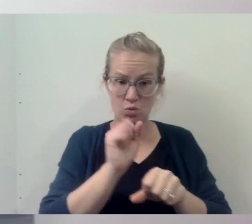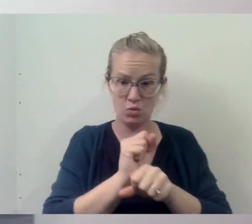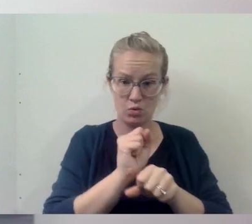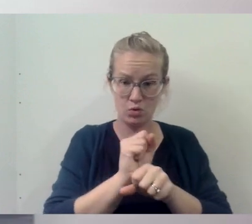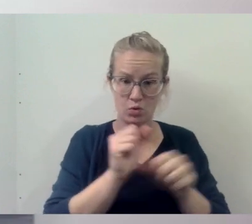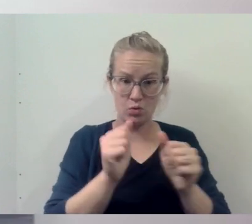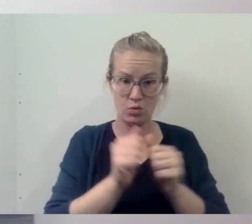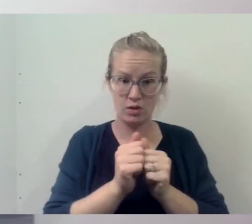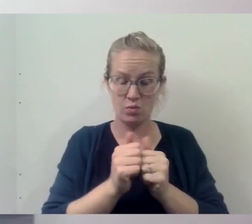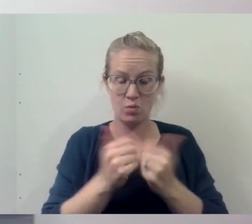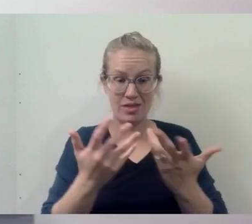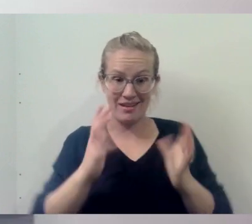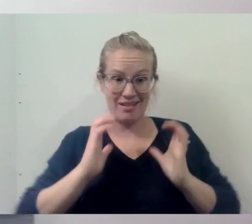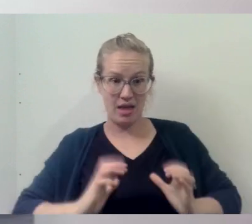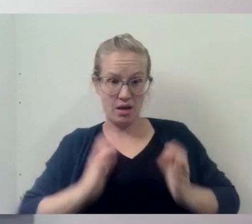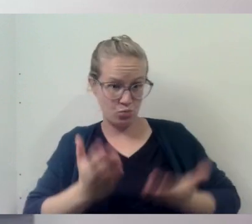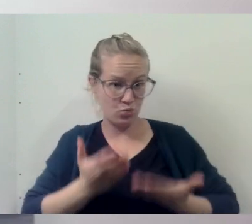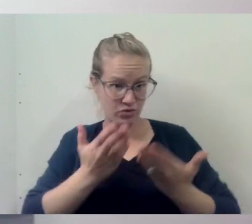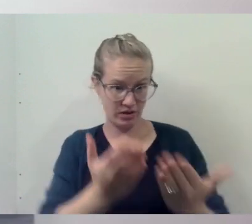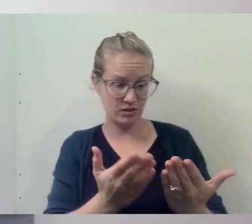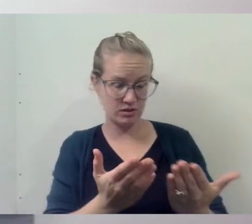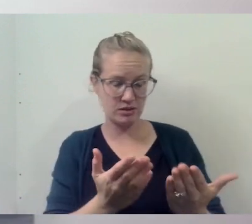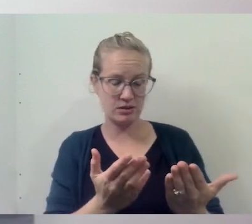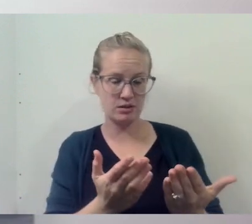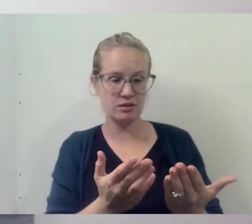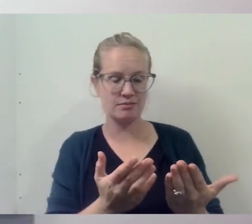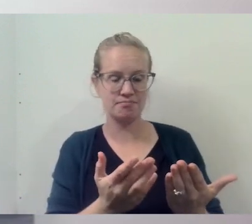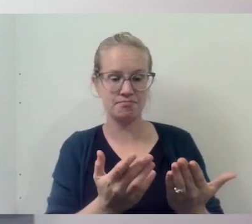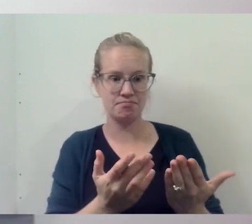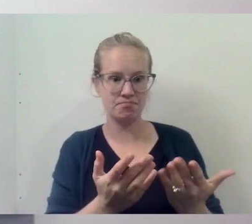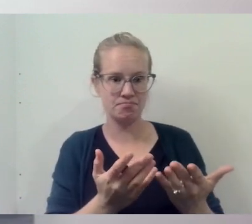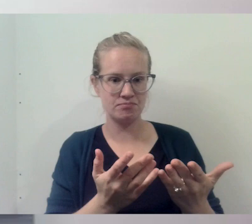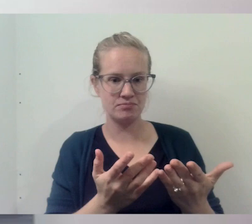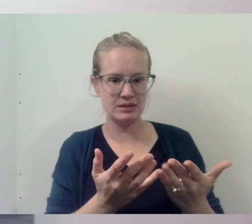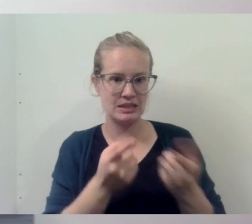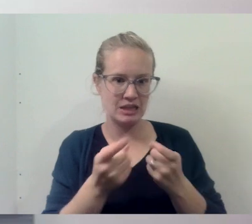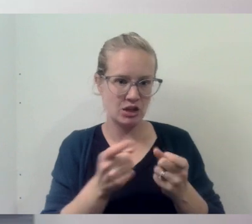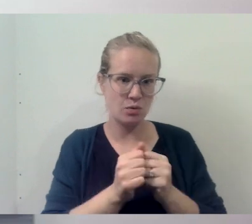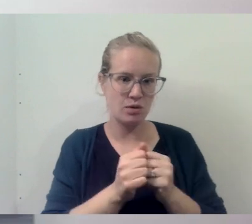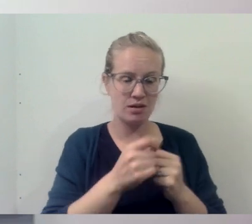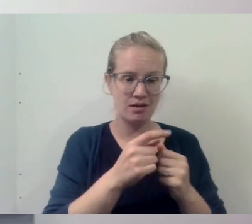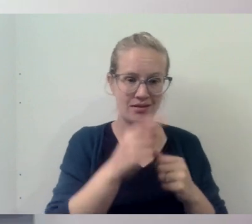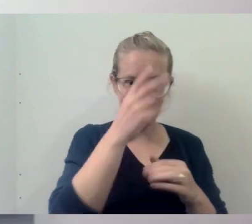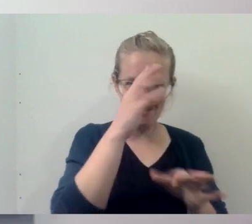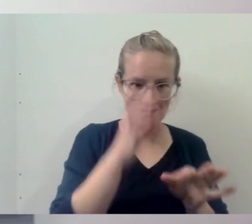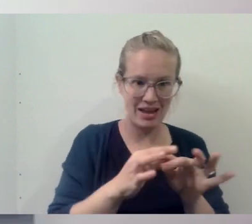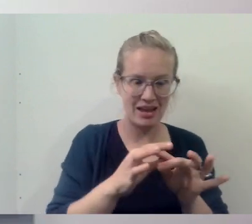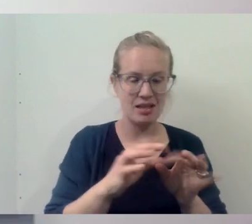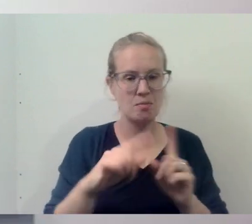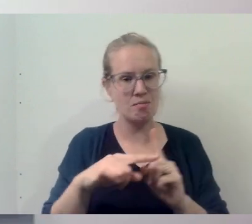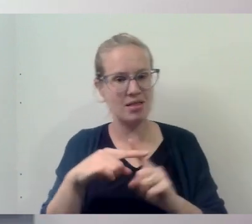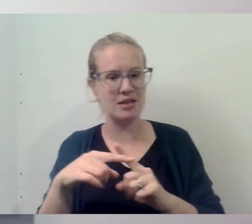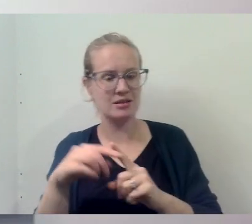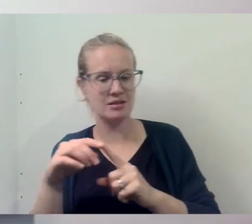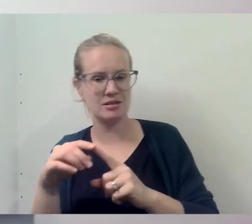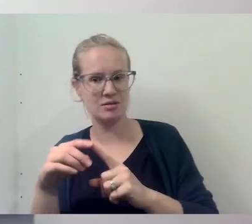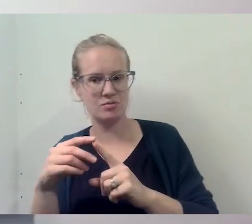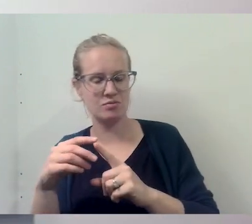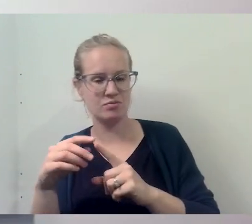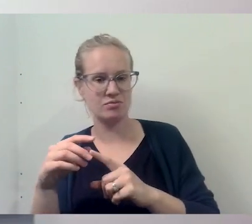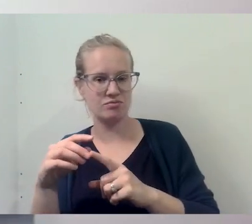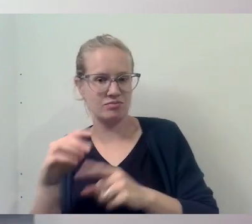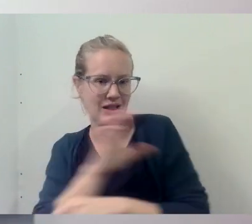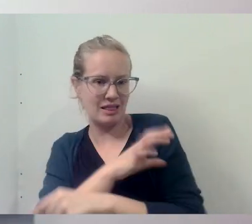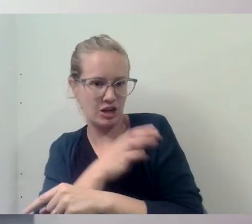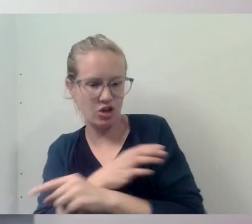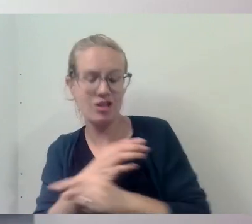what the client brings to them. You know, you know, sometimes when they do not, you know, you the same kind of faith tradition,